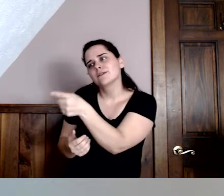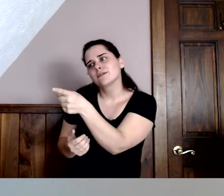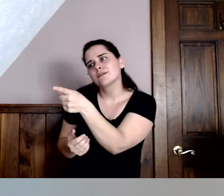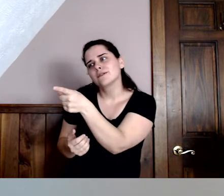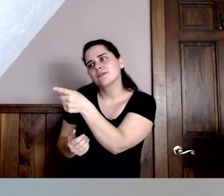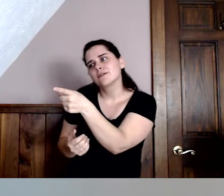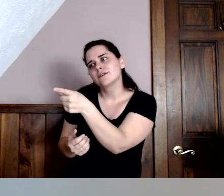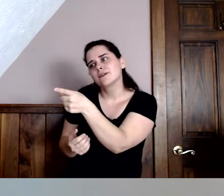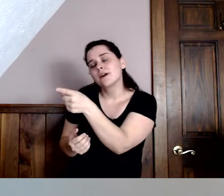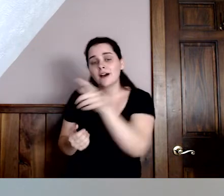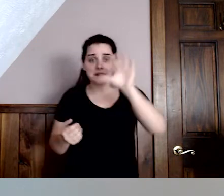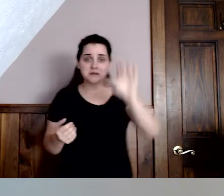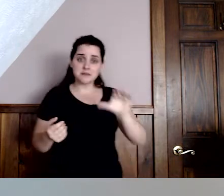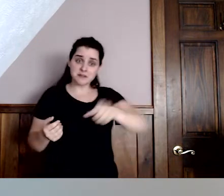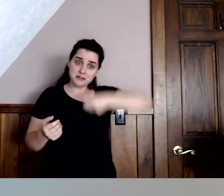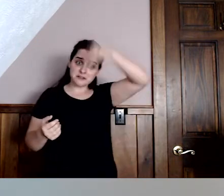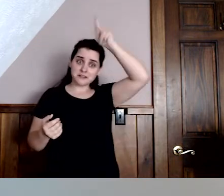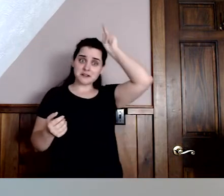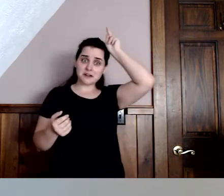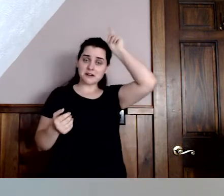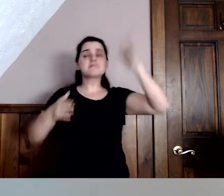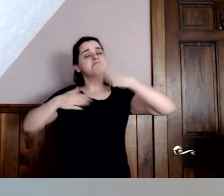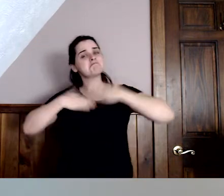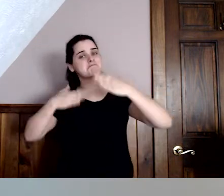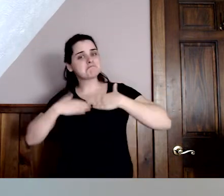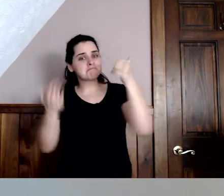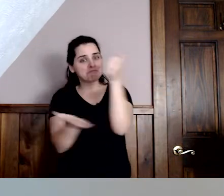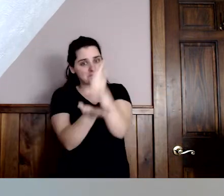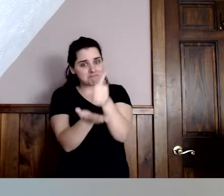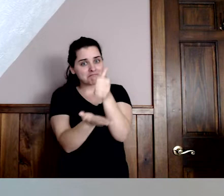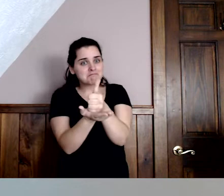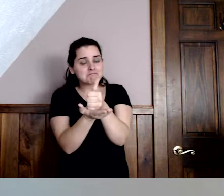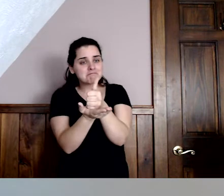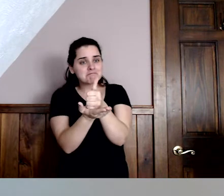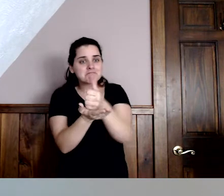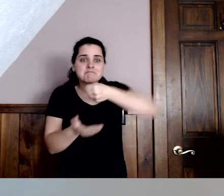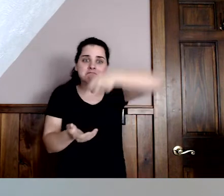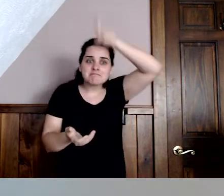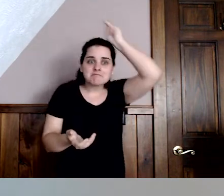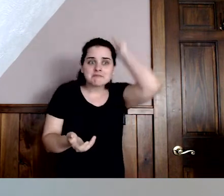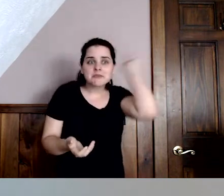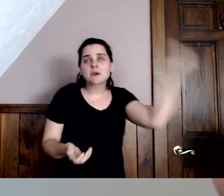that. Little then he saw another little skunk.